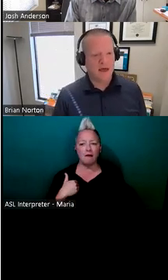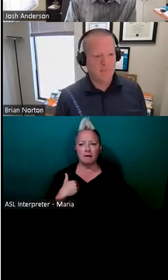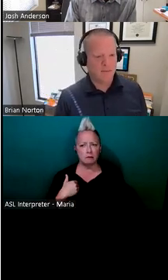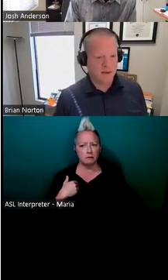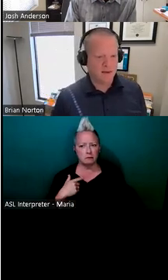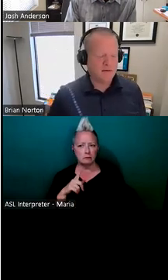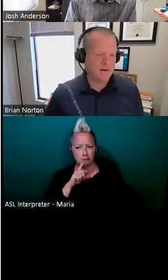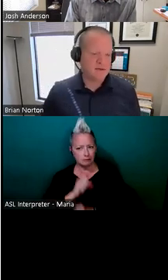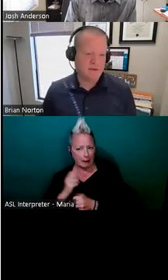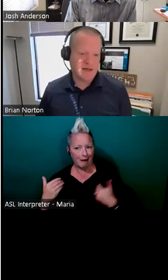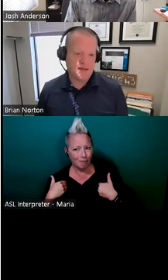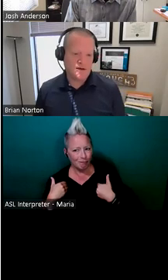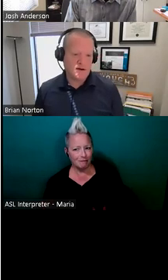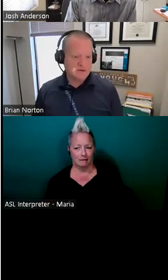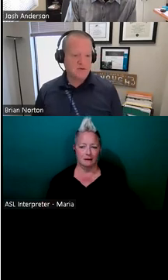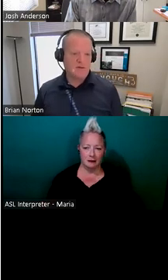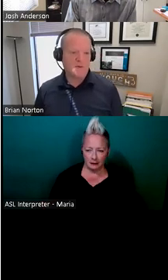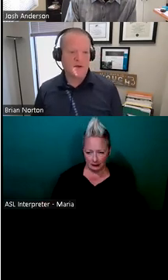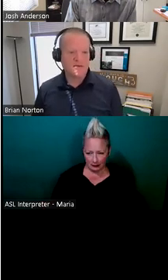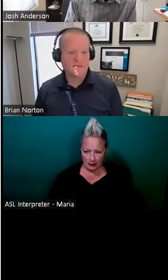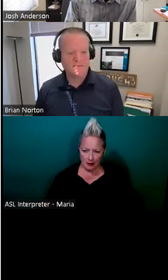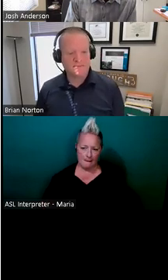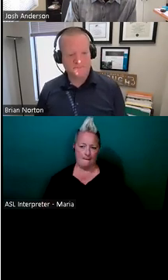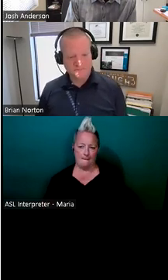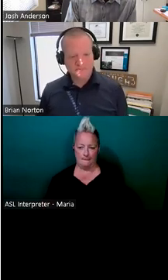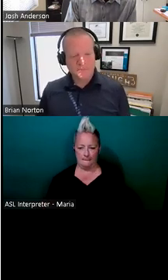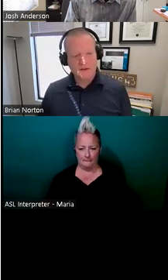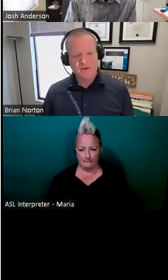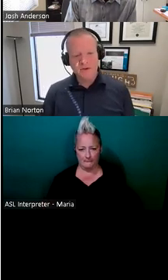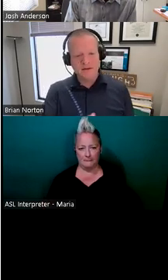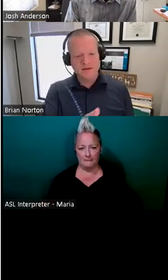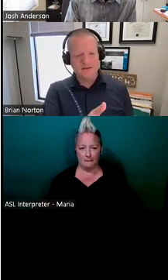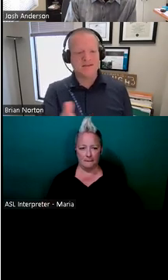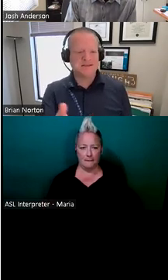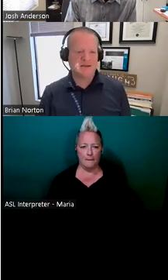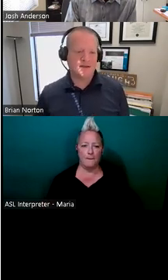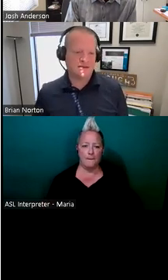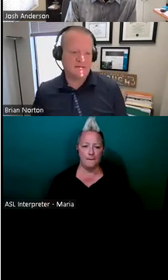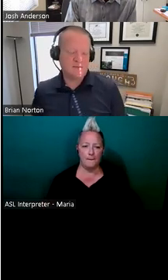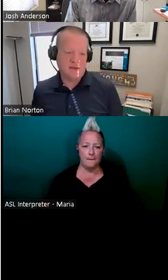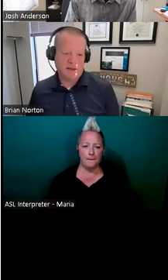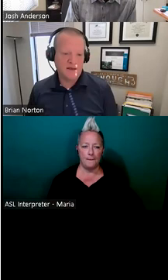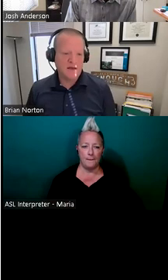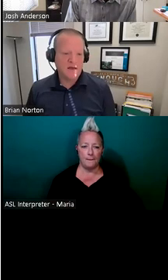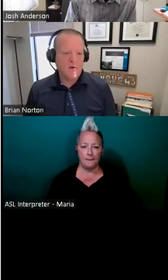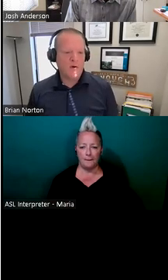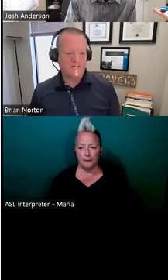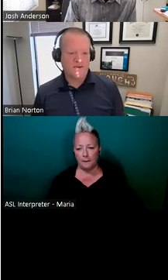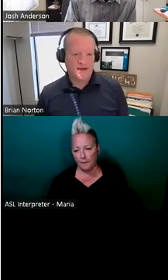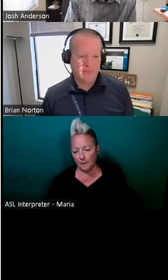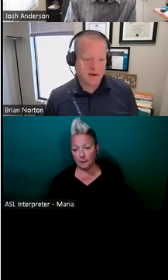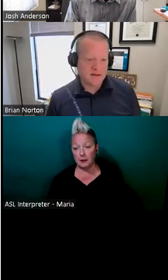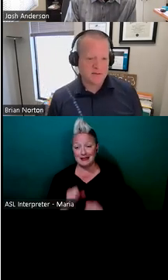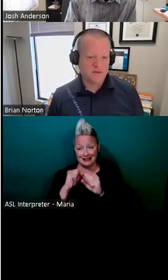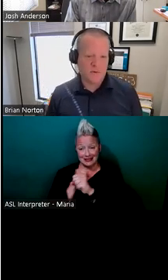yet that may be something that they are struggling with. Um, so again, statistically speaking, one in